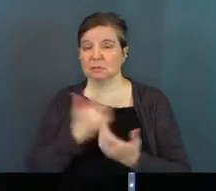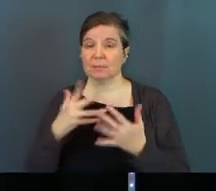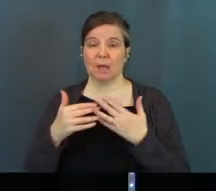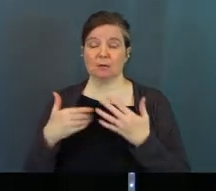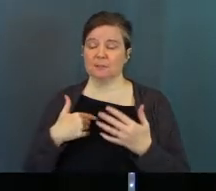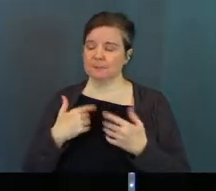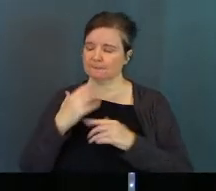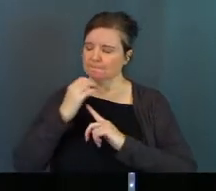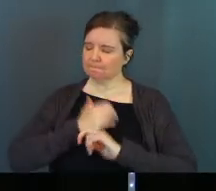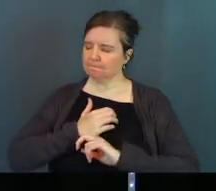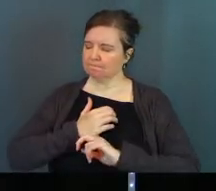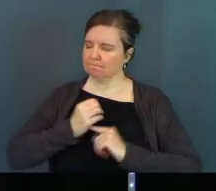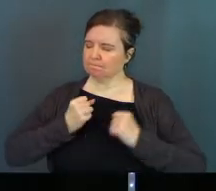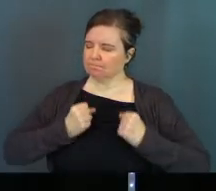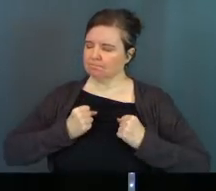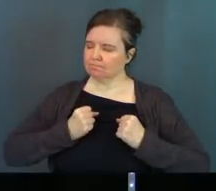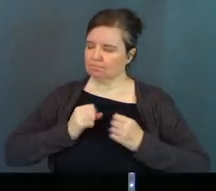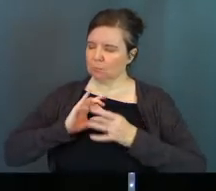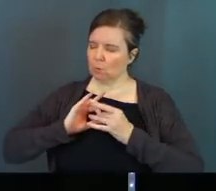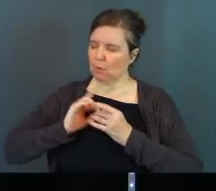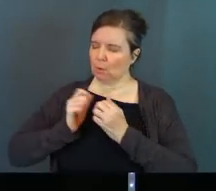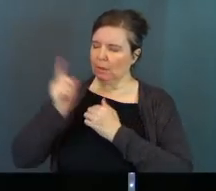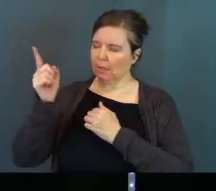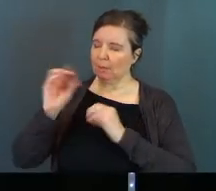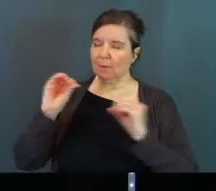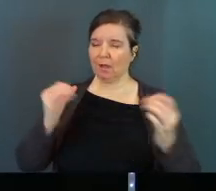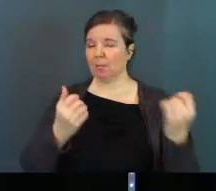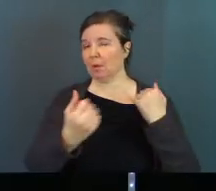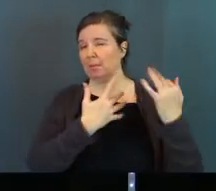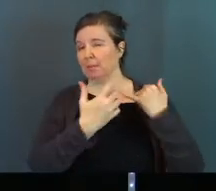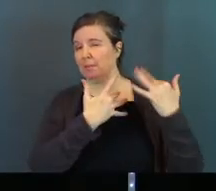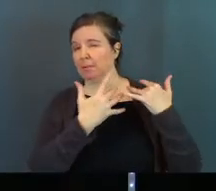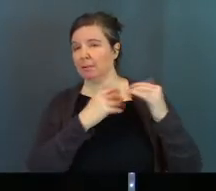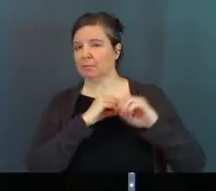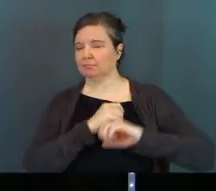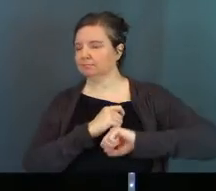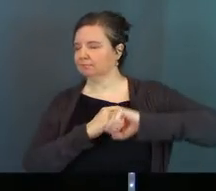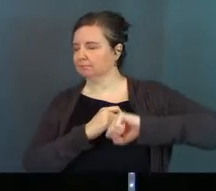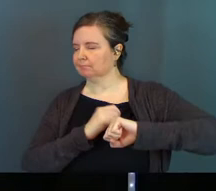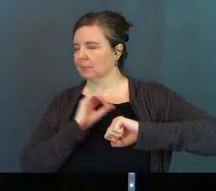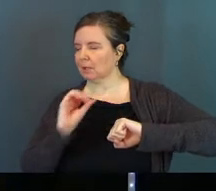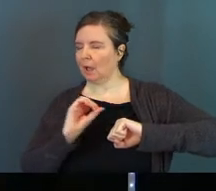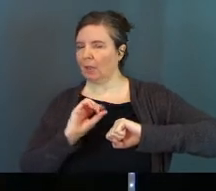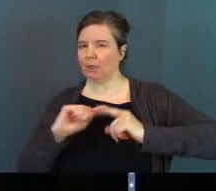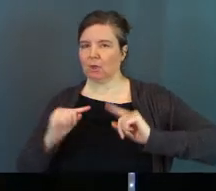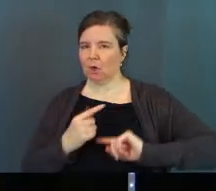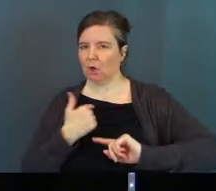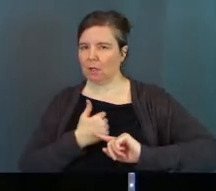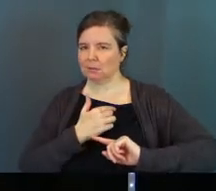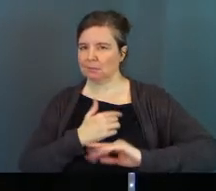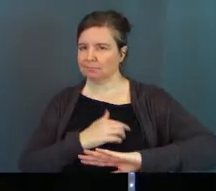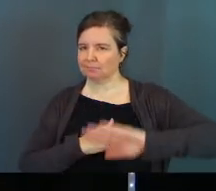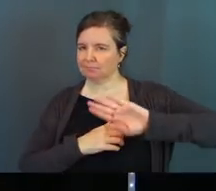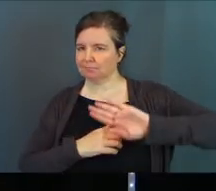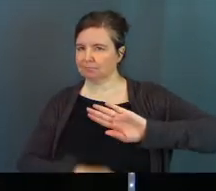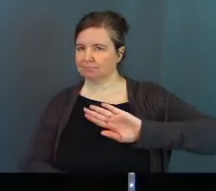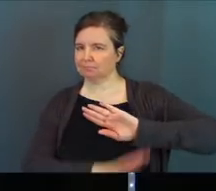we've got God's Word and we've got relationship with Him, nothing can break us down. Nothing can shake us.